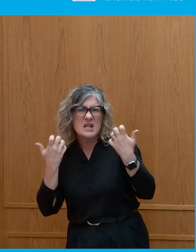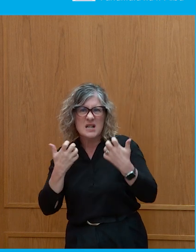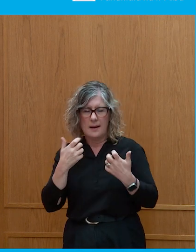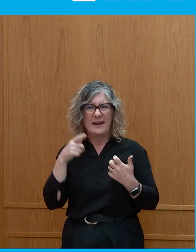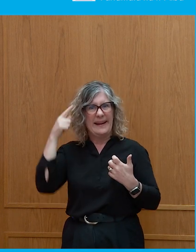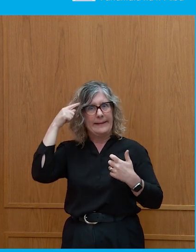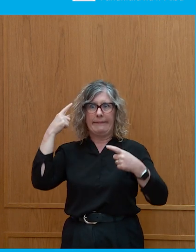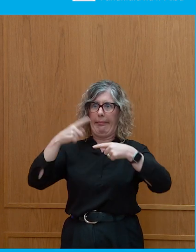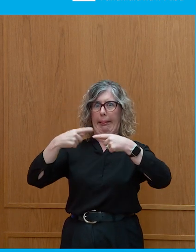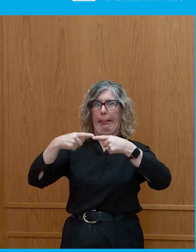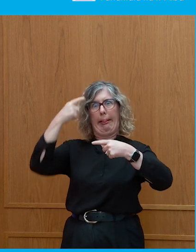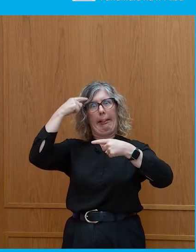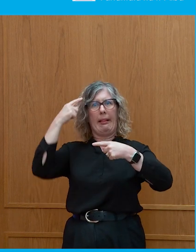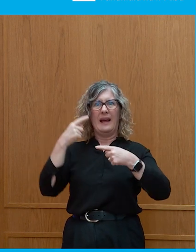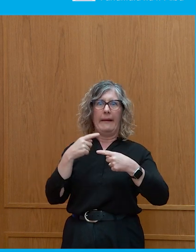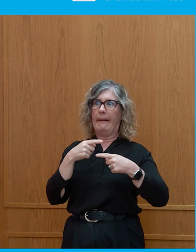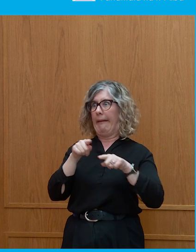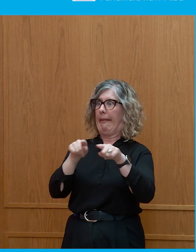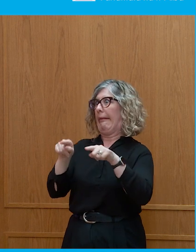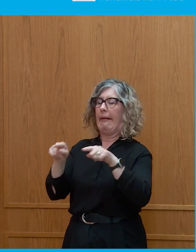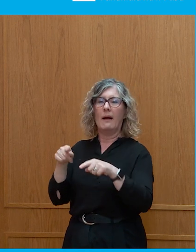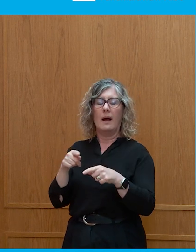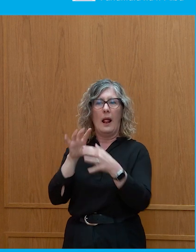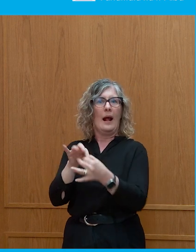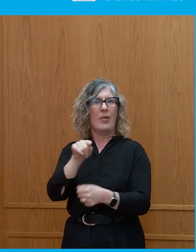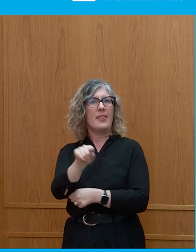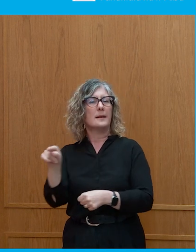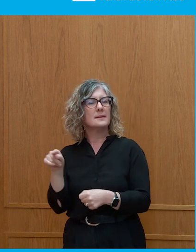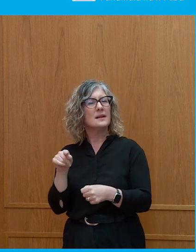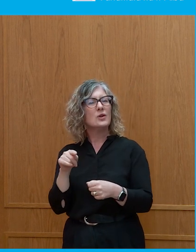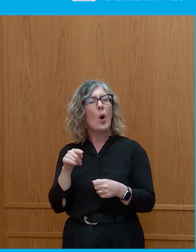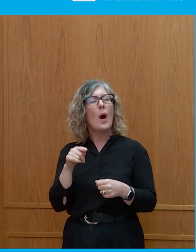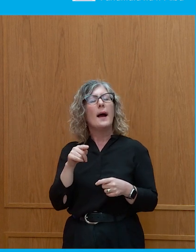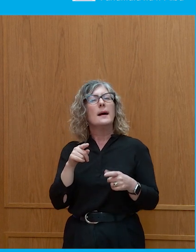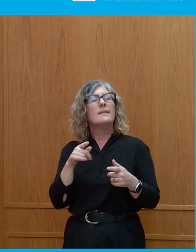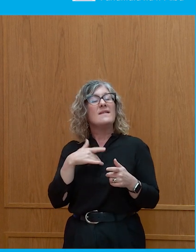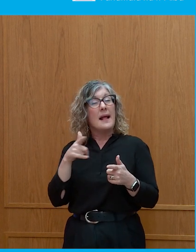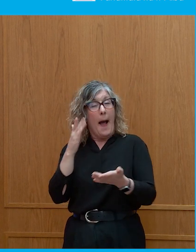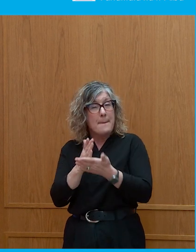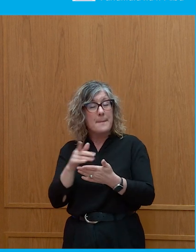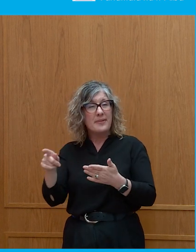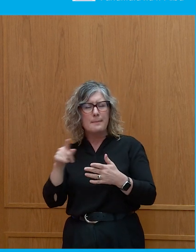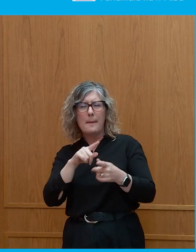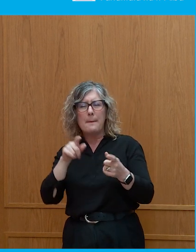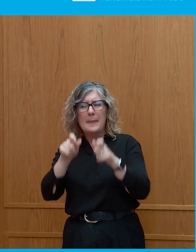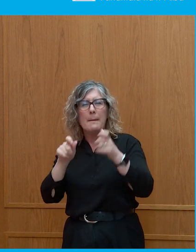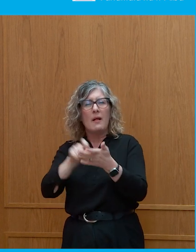And the response to that is not a policy response. It's almost an attitude, just a burst of optimism